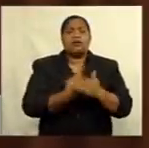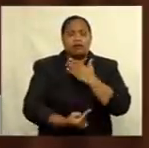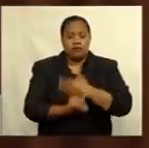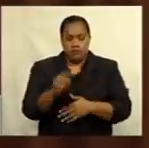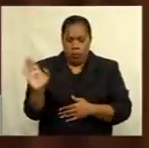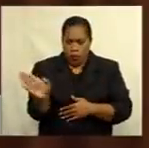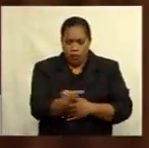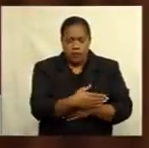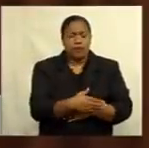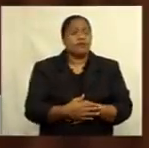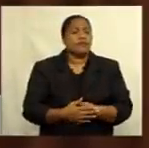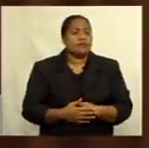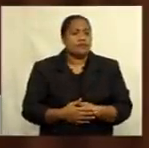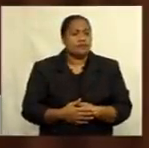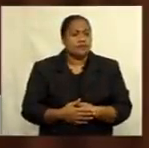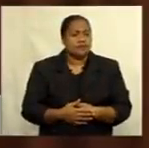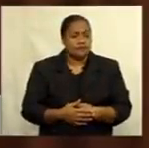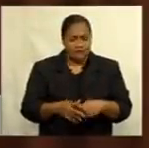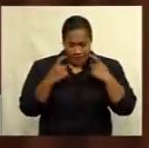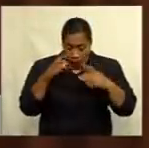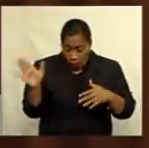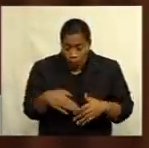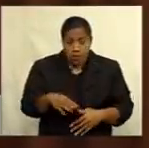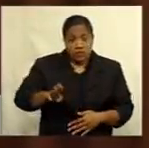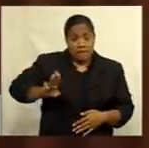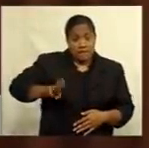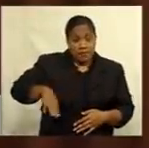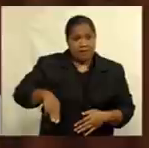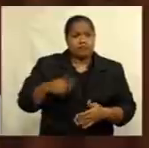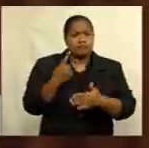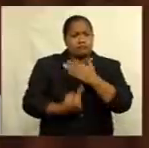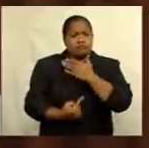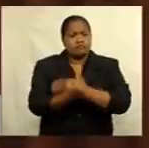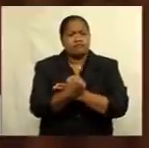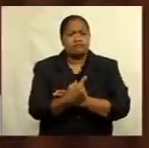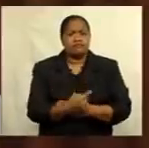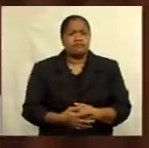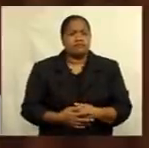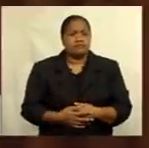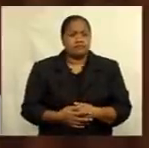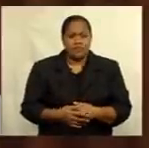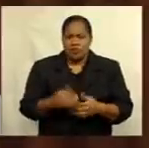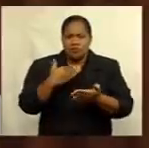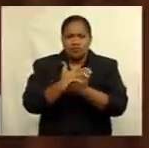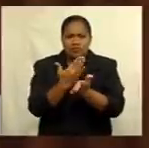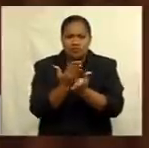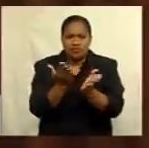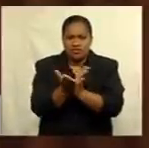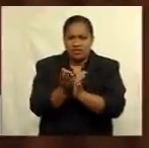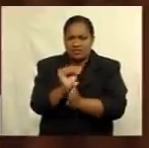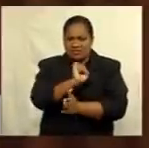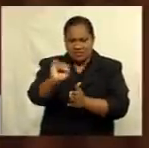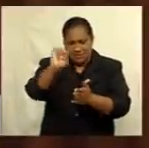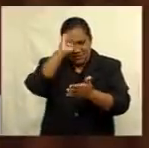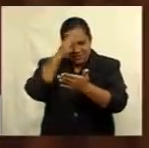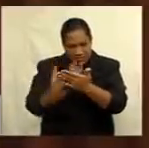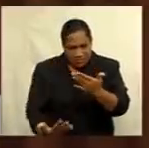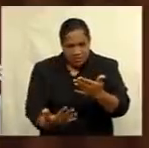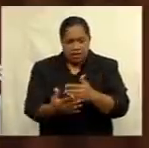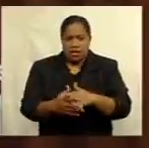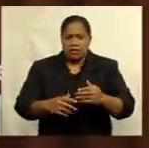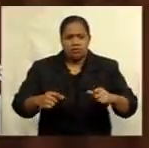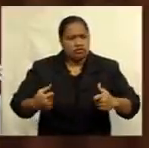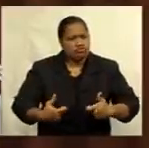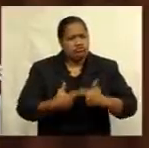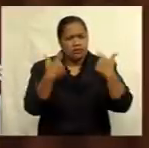real. All our members have shared first-hand devastating impacts, the ongoing resource challenges,